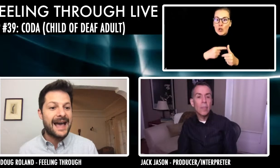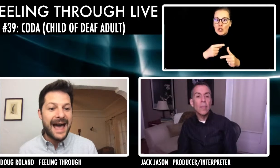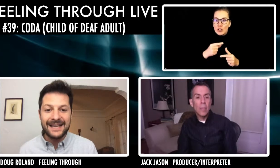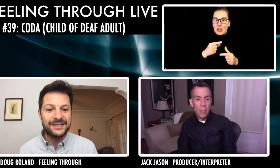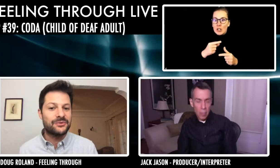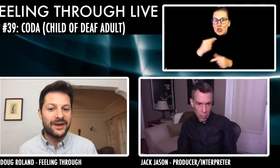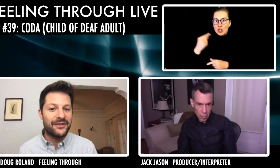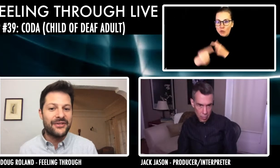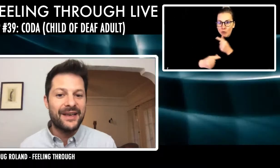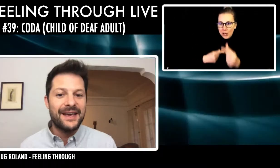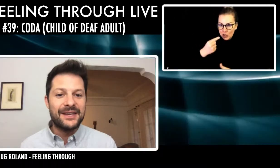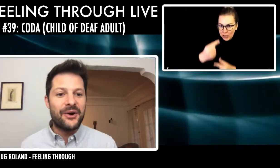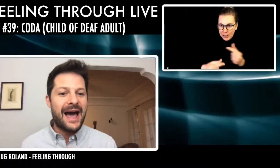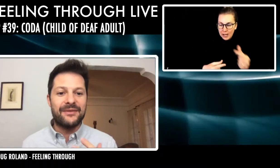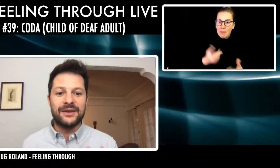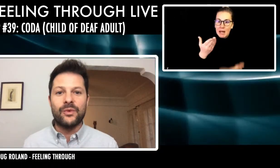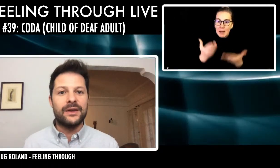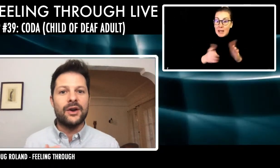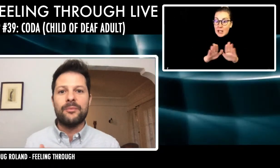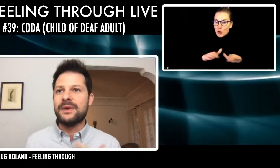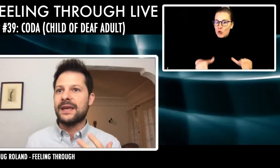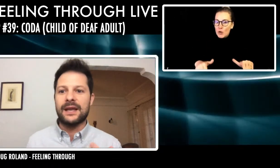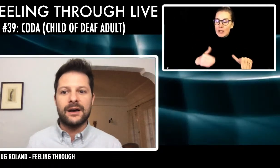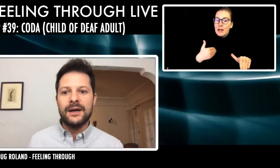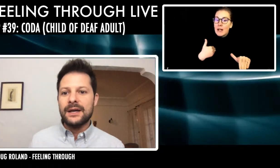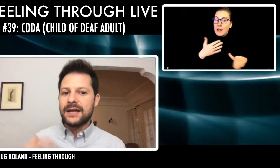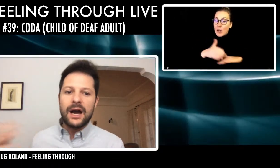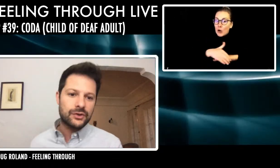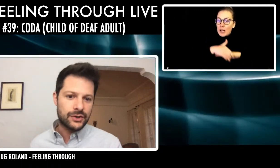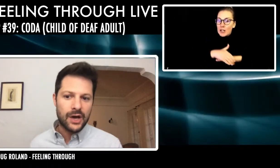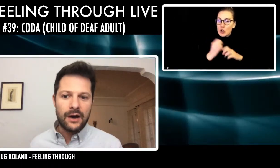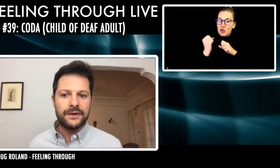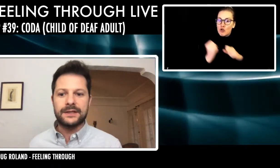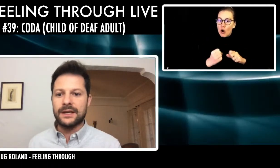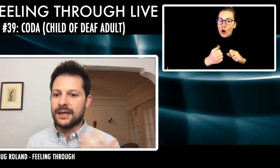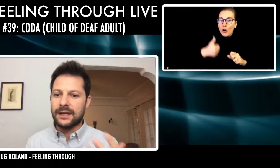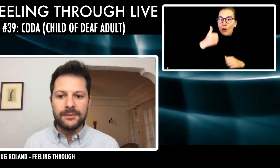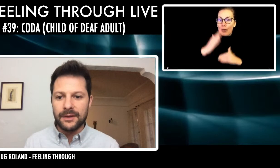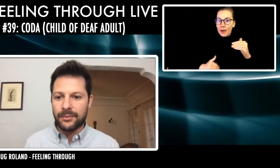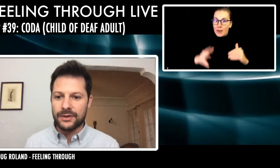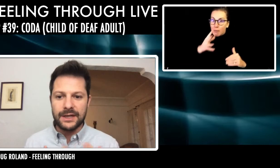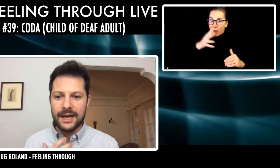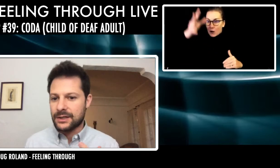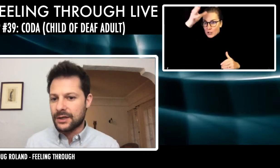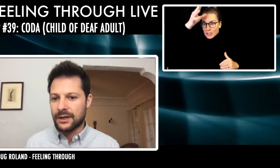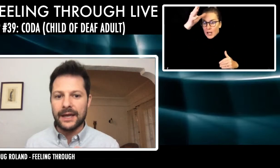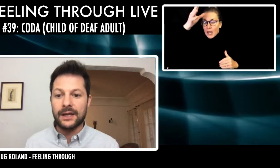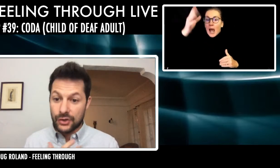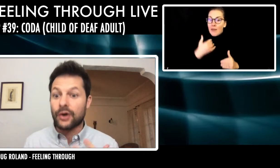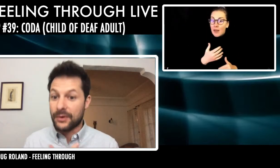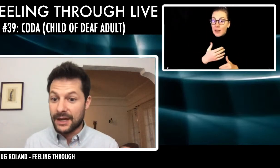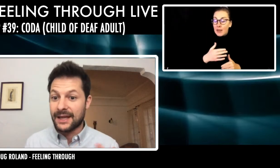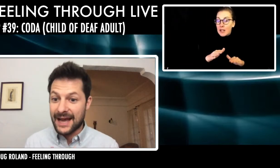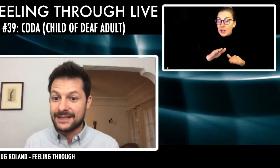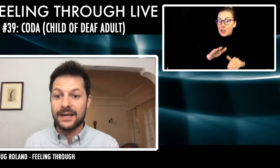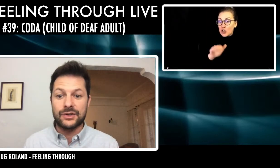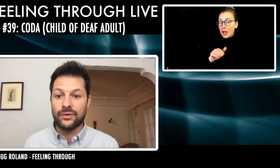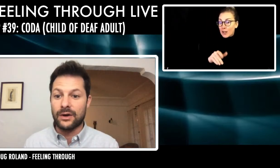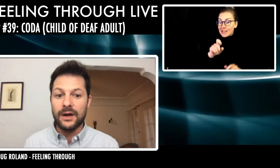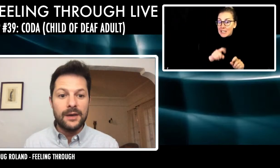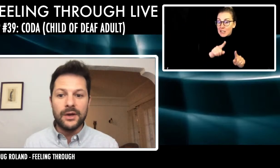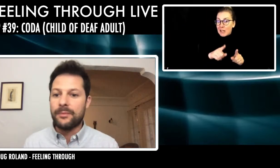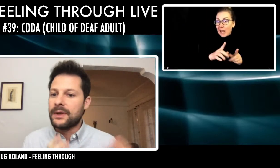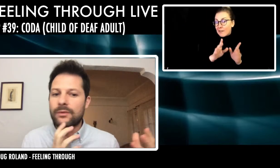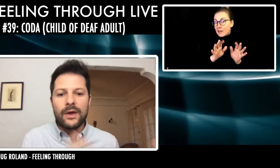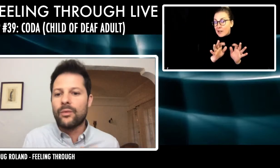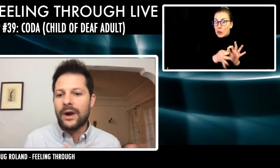often tasked with, you know, having, you know, being in a doctor's office and needing to be the person that's like interpreting in that sense,